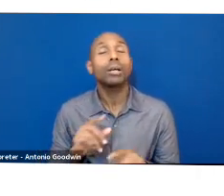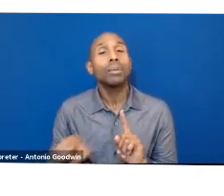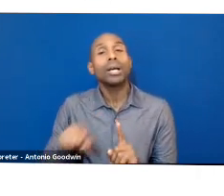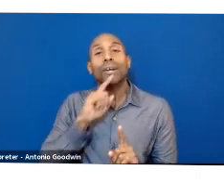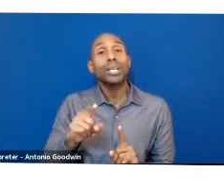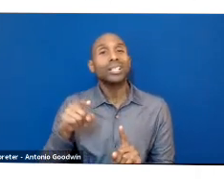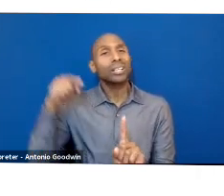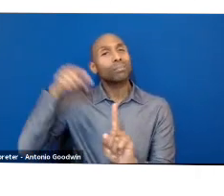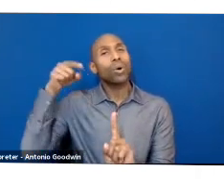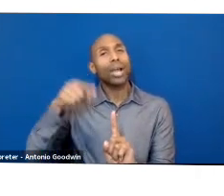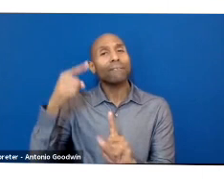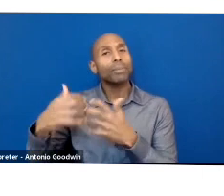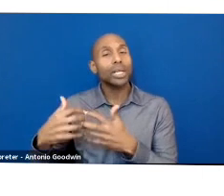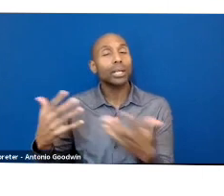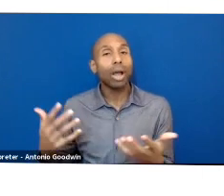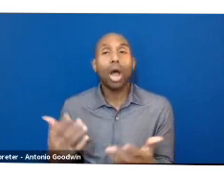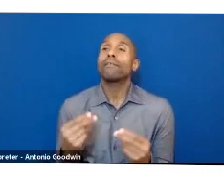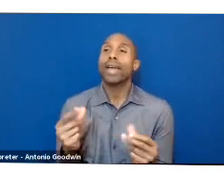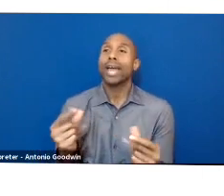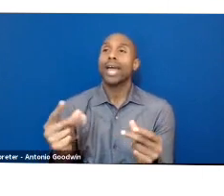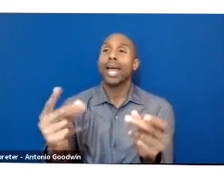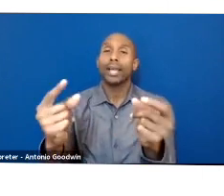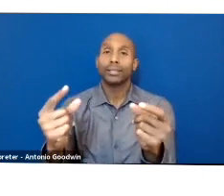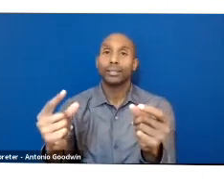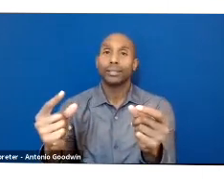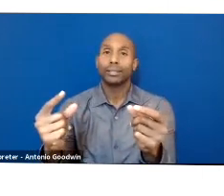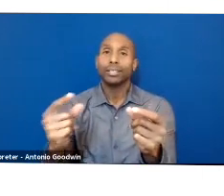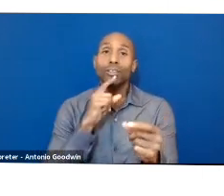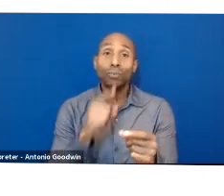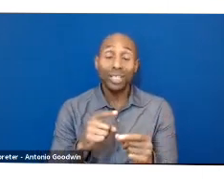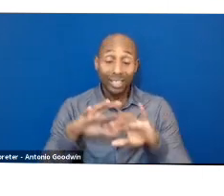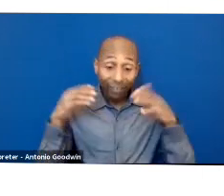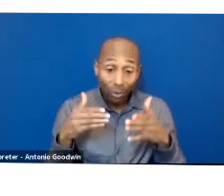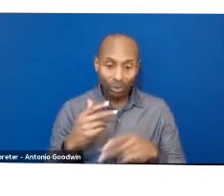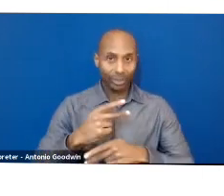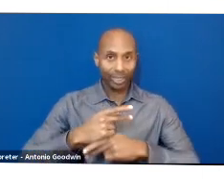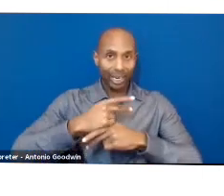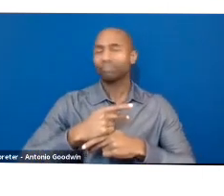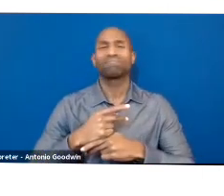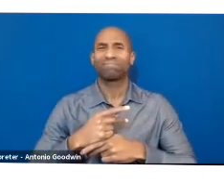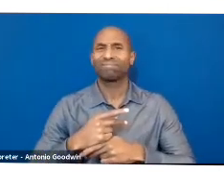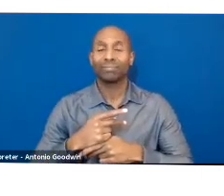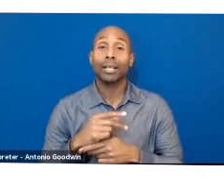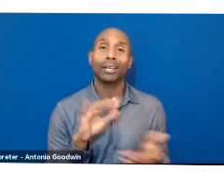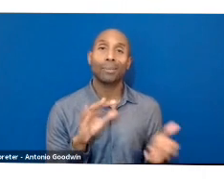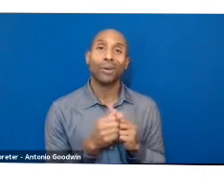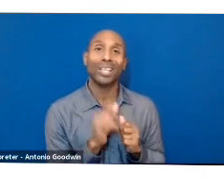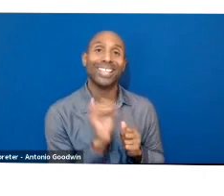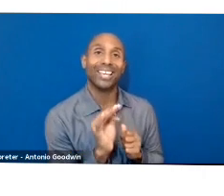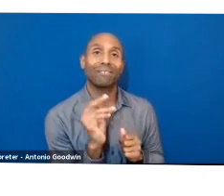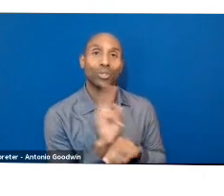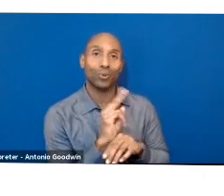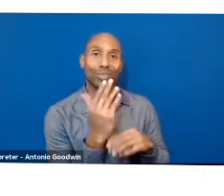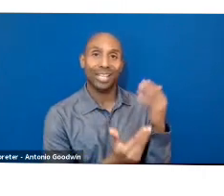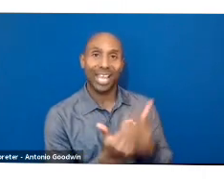have the same love, care, intention and awareness of something that is made by hand, right? So when we make our products and